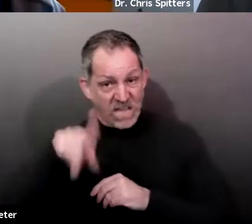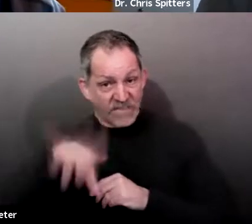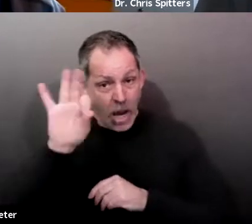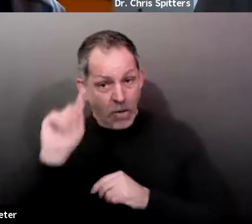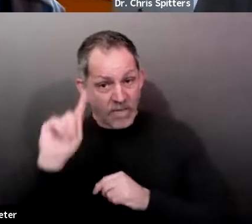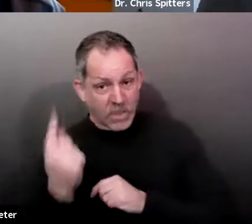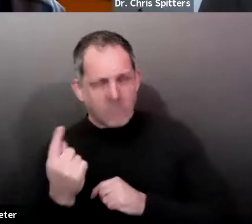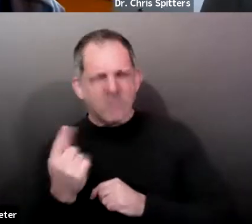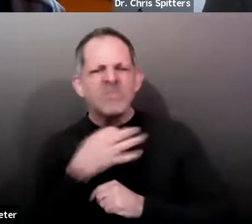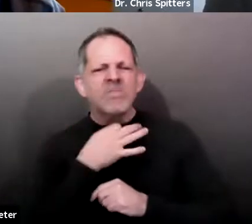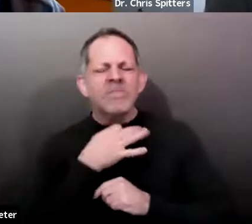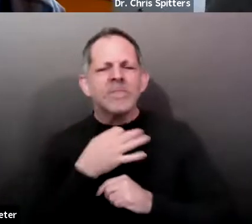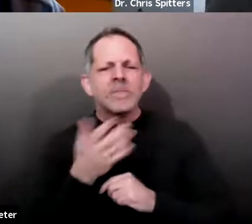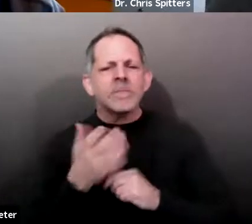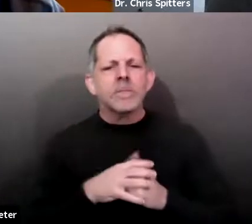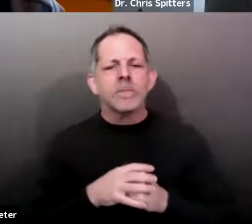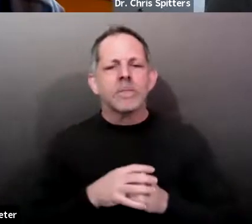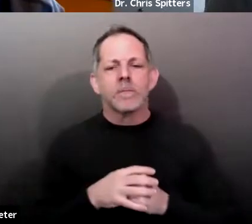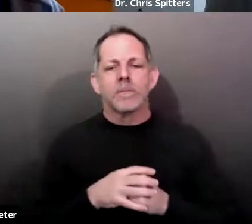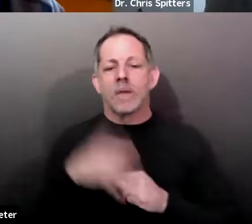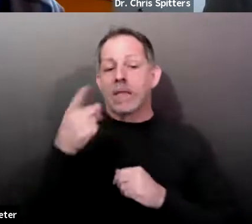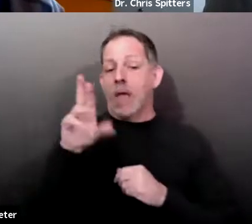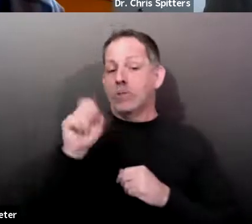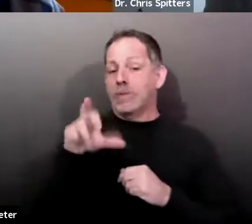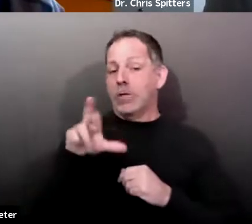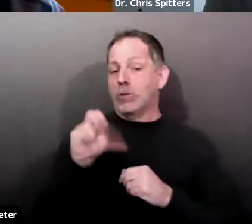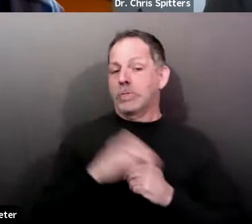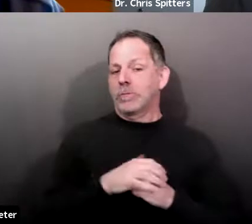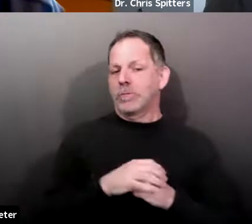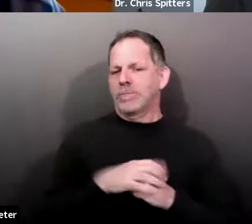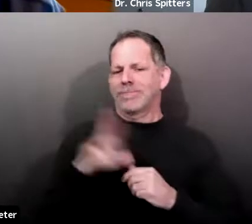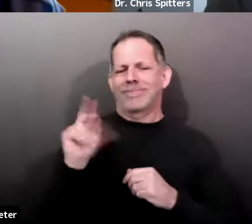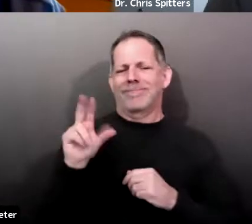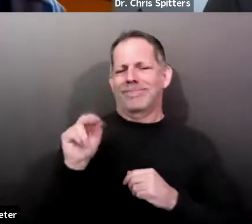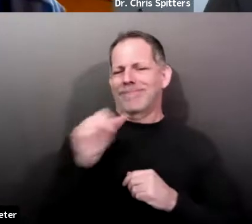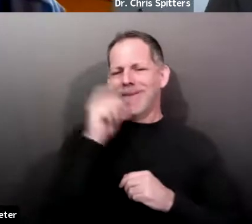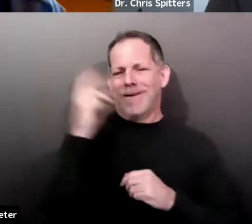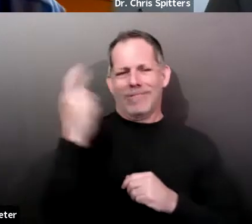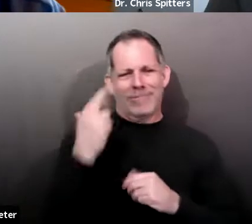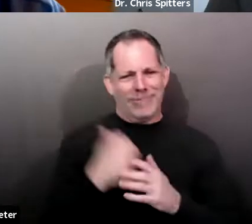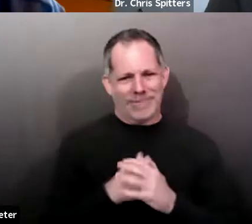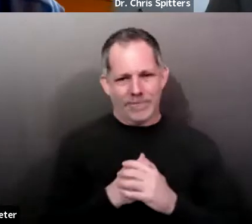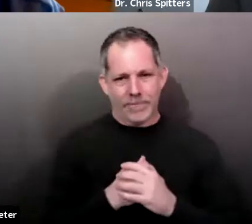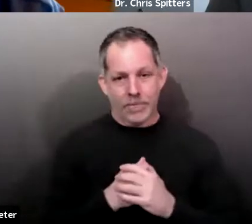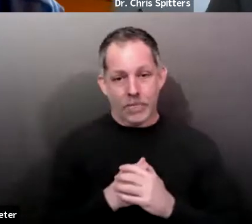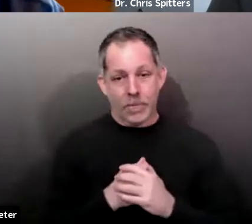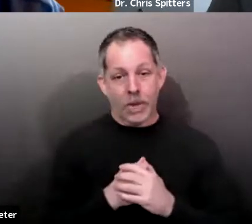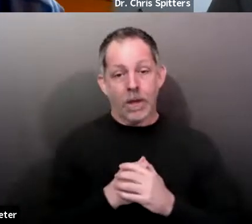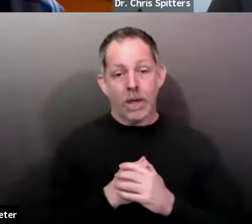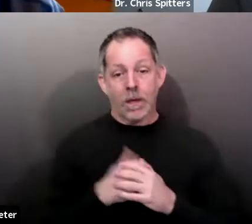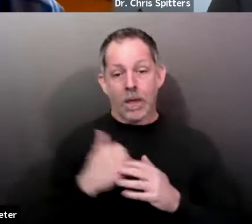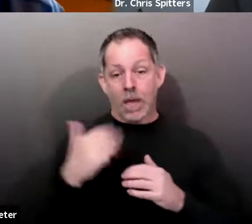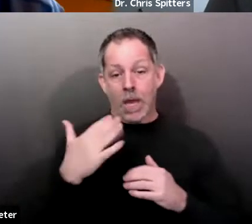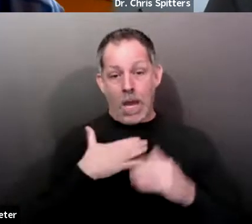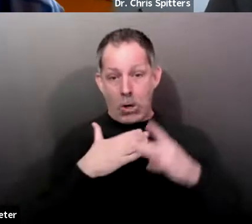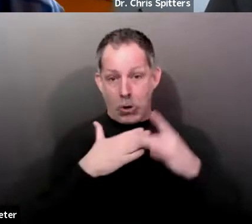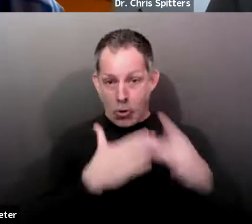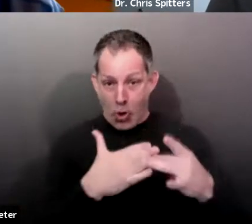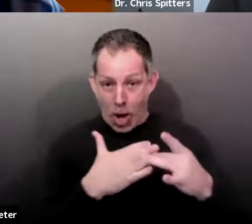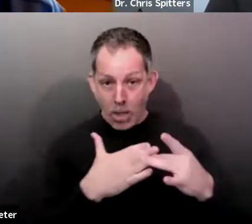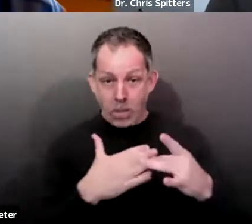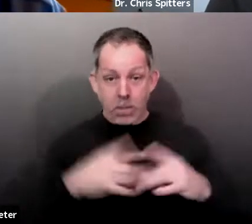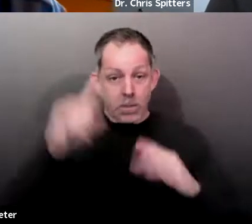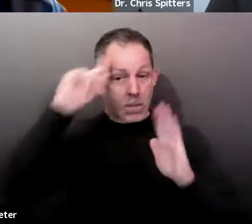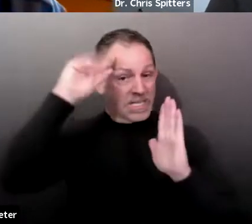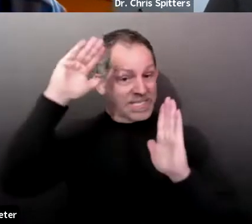No, not unreasonable at all. And that is our, our, you know, guidance and expectation to the community that, that, you know, step one